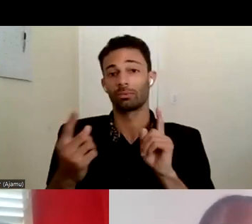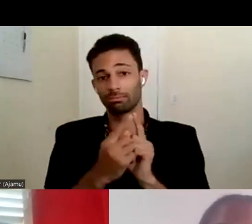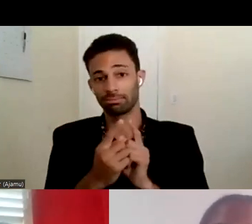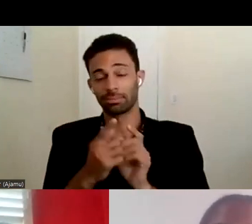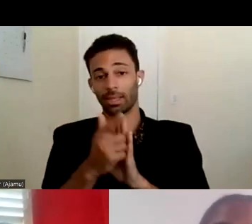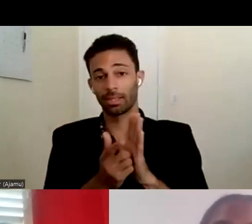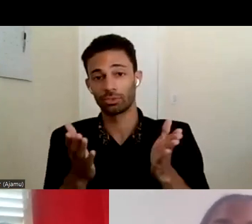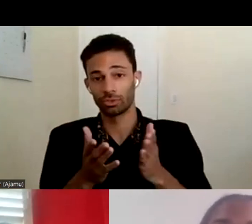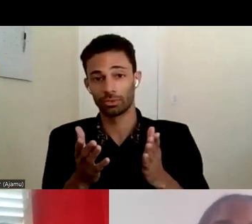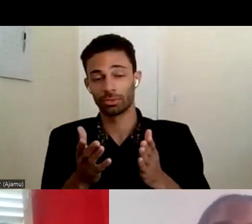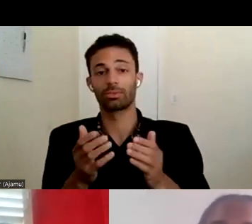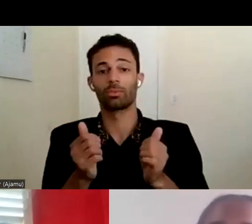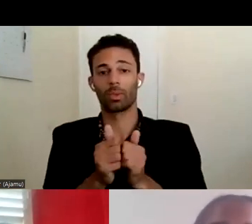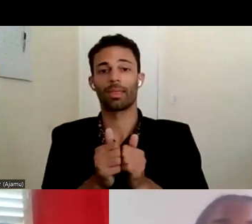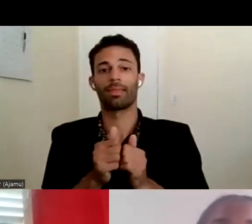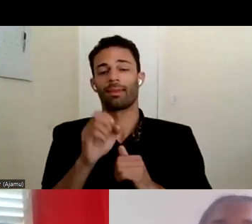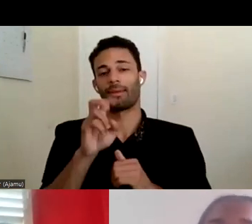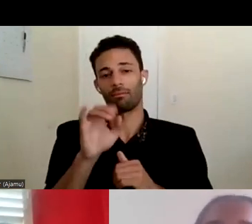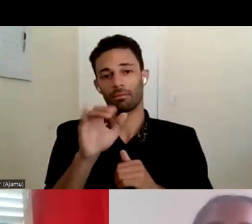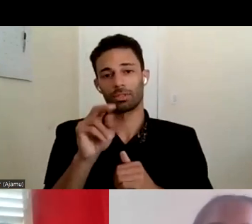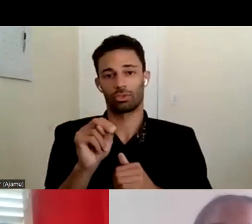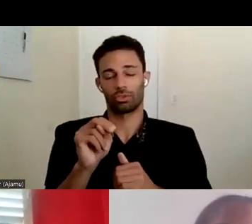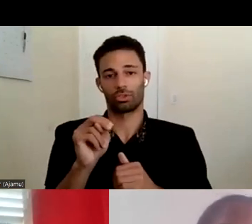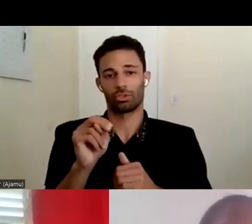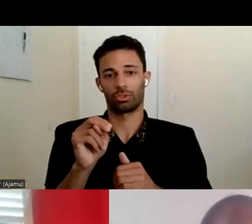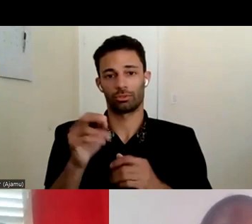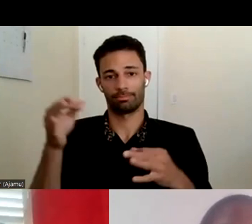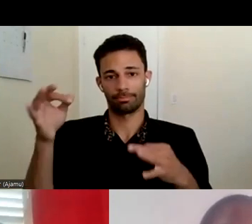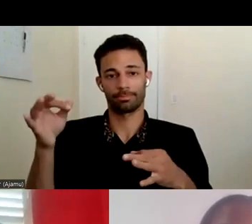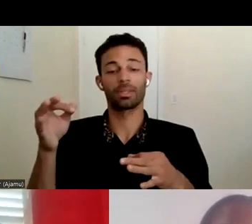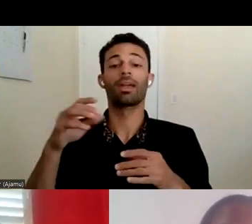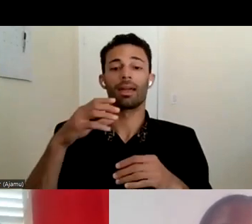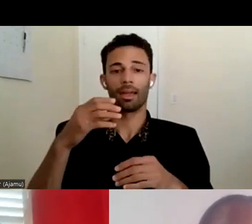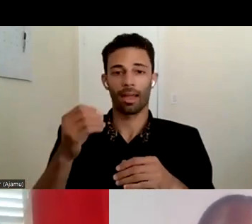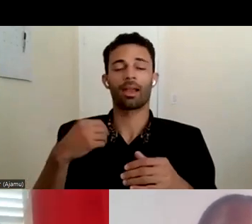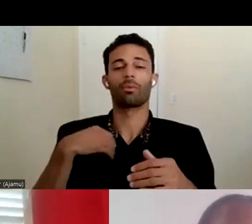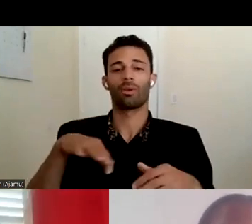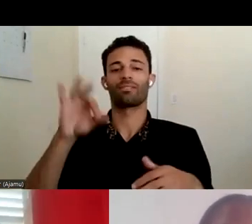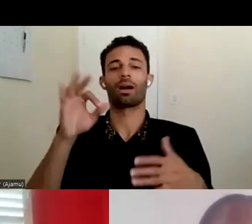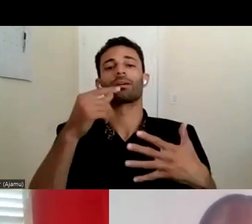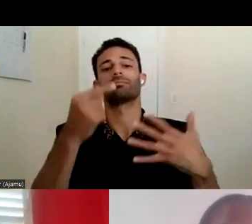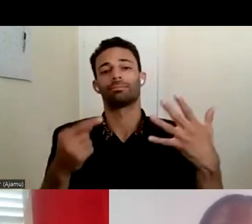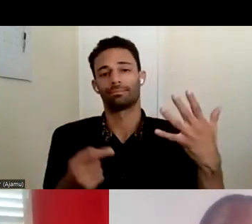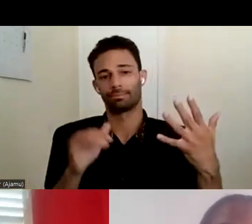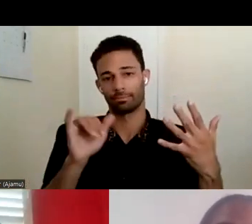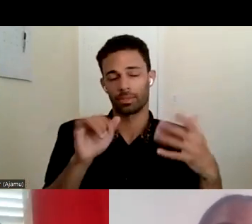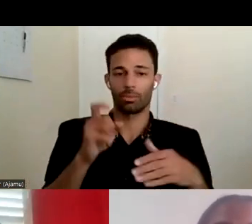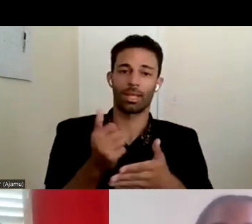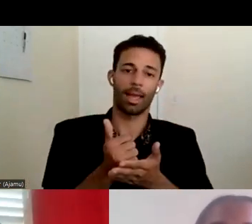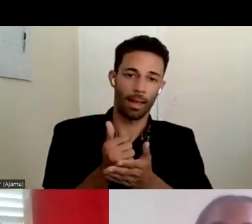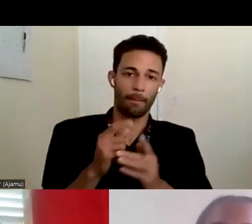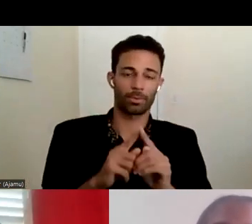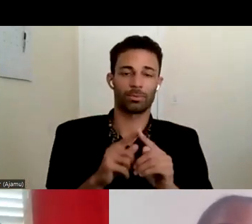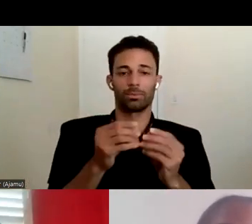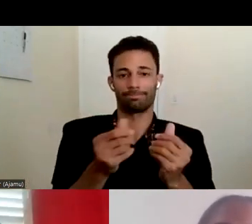and then that turns into an advocate realizing oh there's all these other issues that are going on that we really need help addressing. But I think